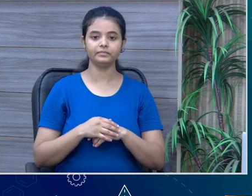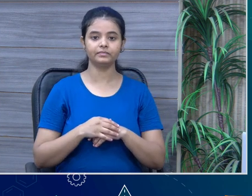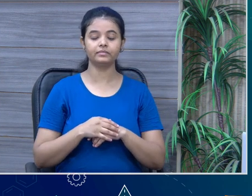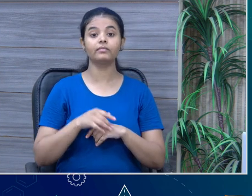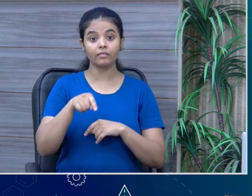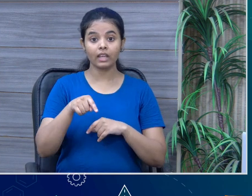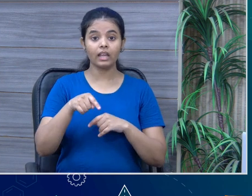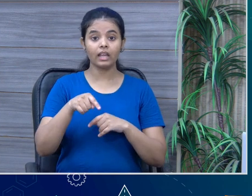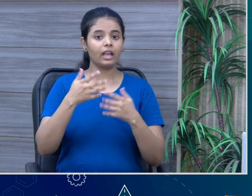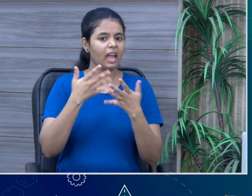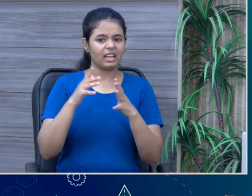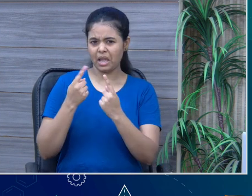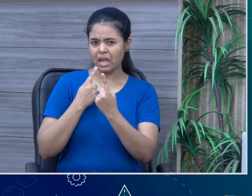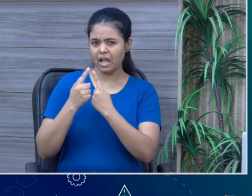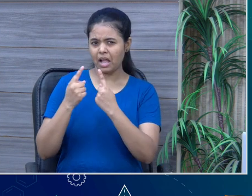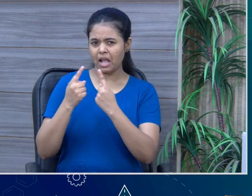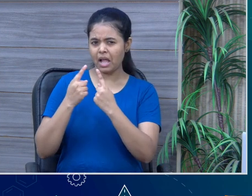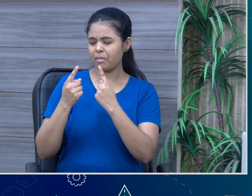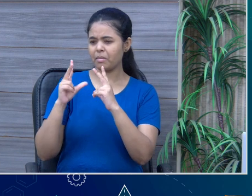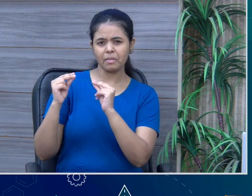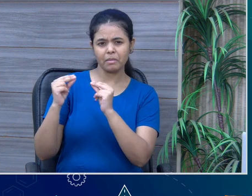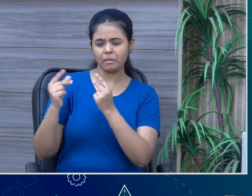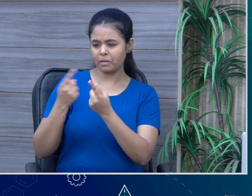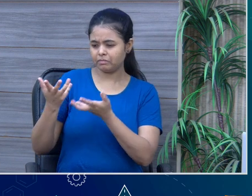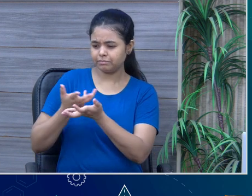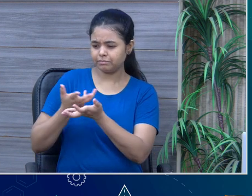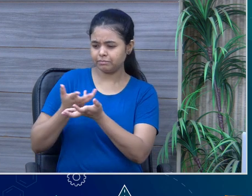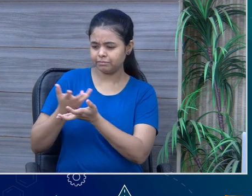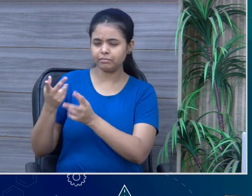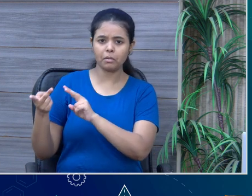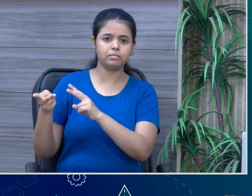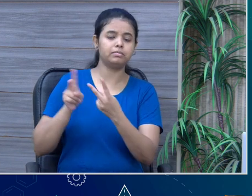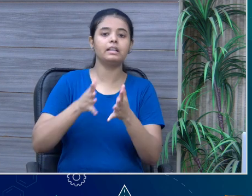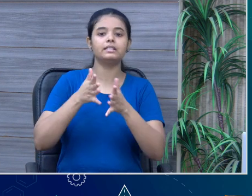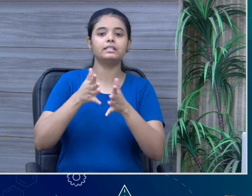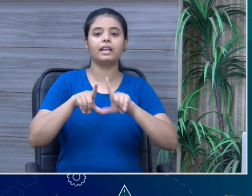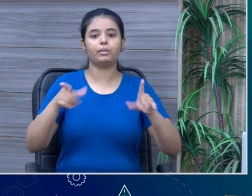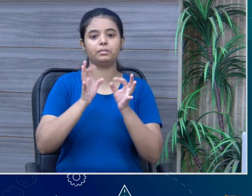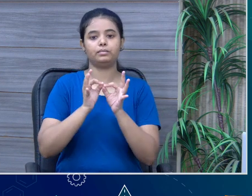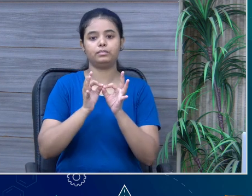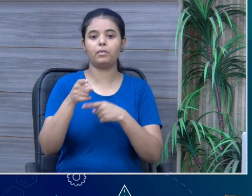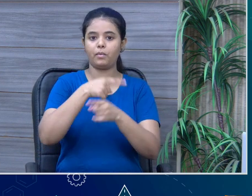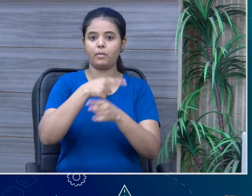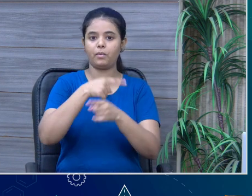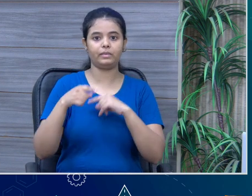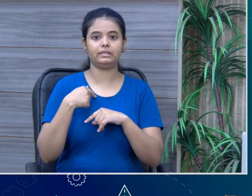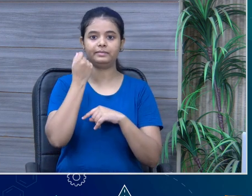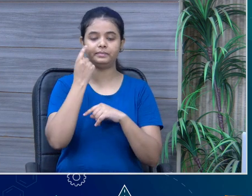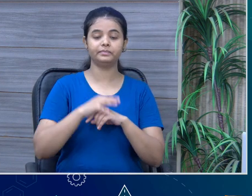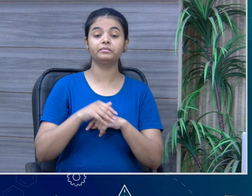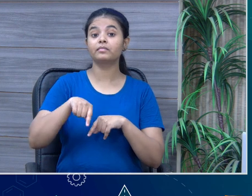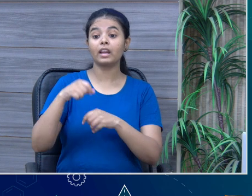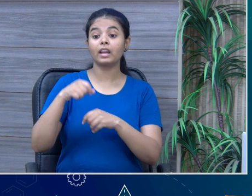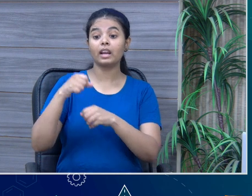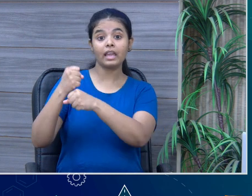So, she will be interpreting each and every word we discuss in this program. And now, let me introduce you to our today's